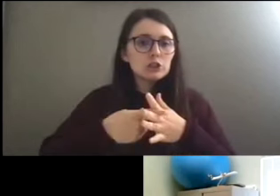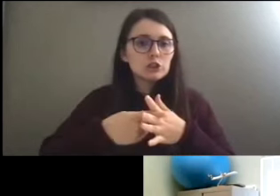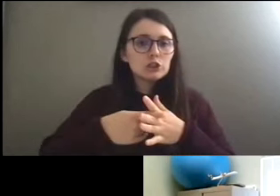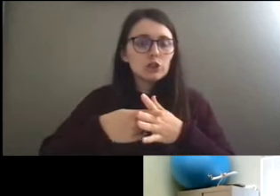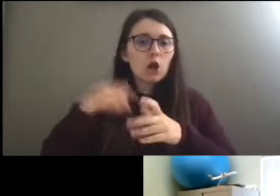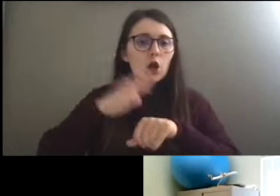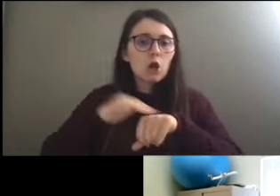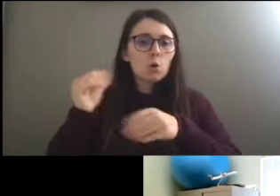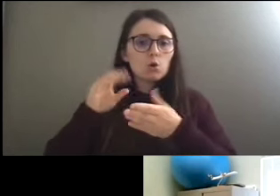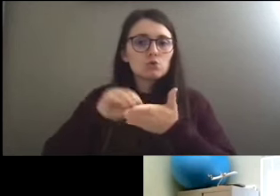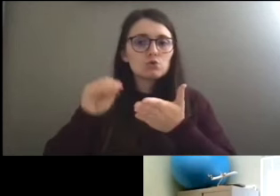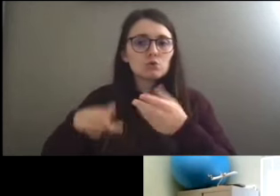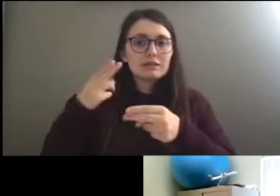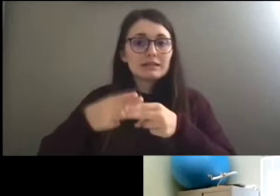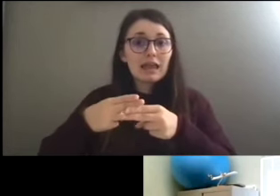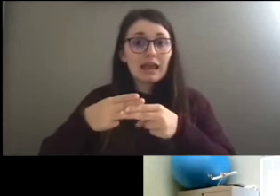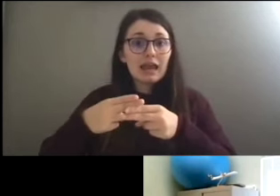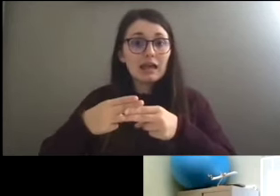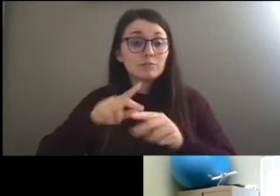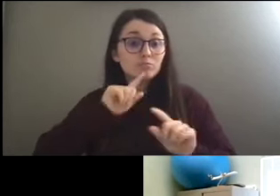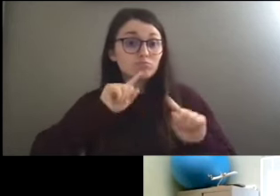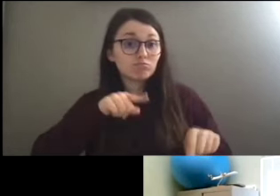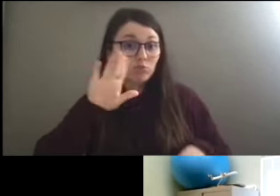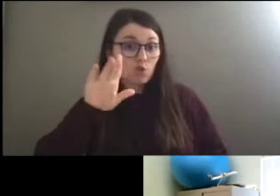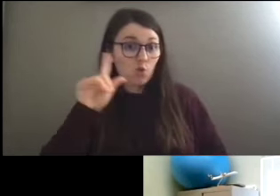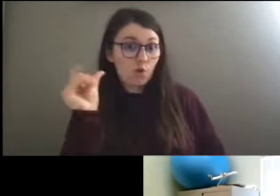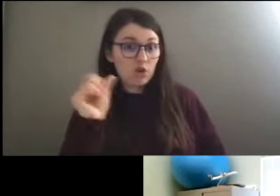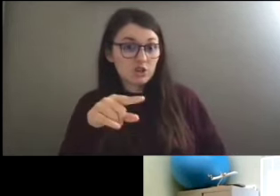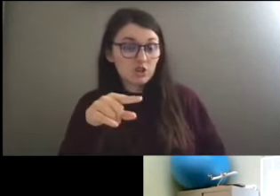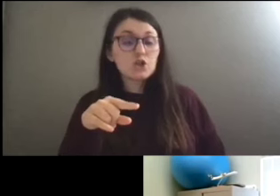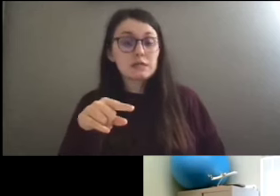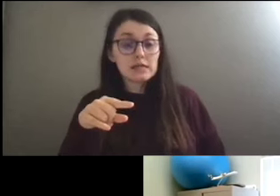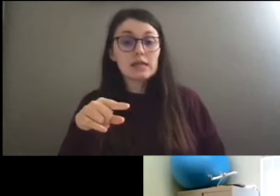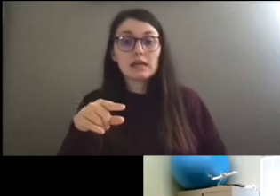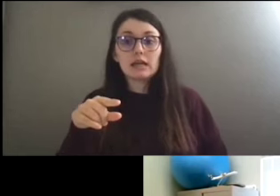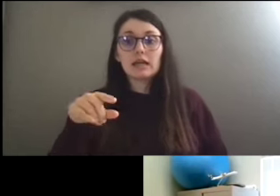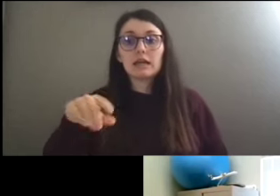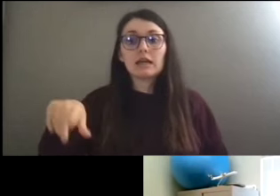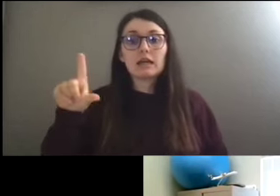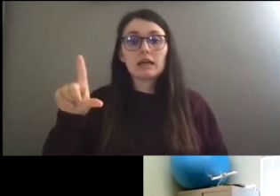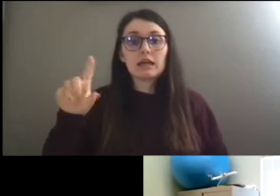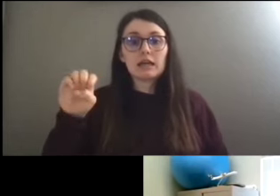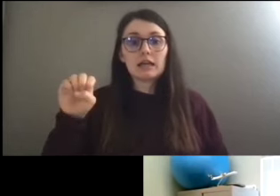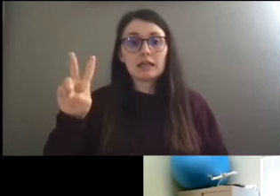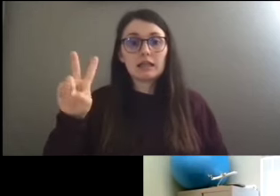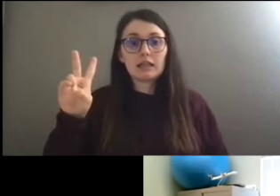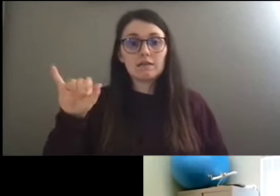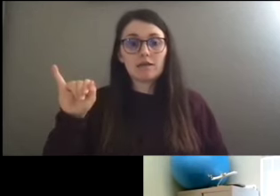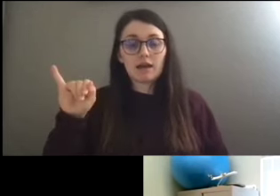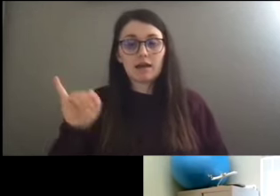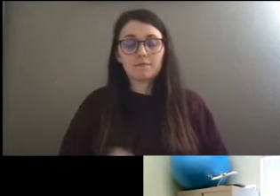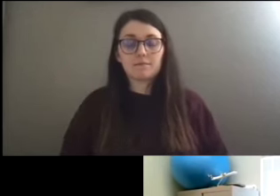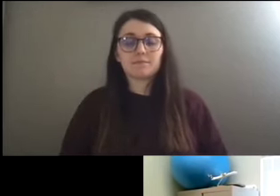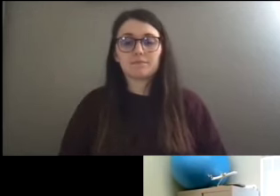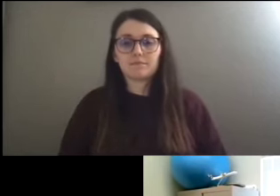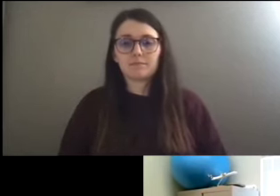questions that you may have. How about we start with Levi. Hi. Do you have a question for Mr.